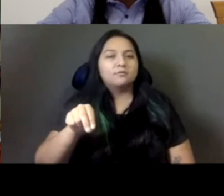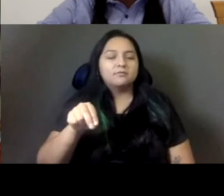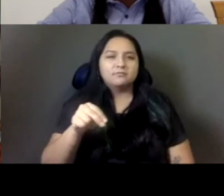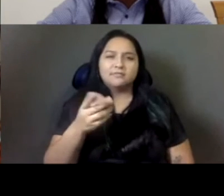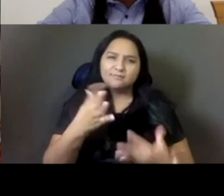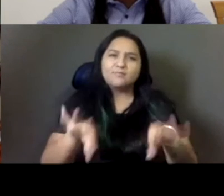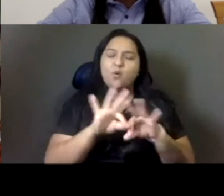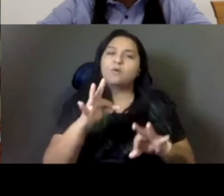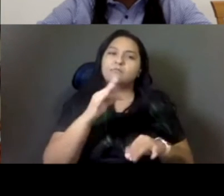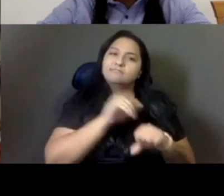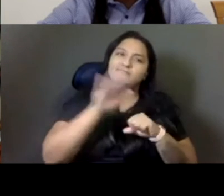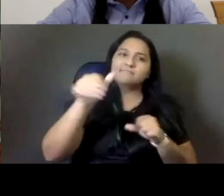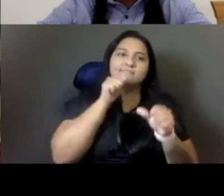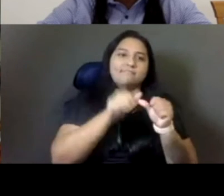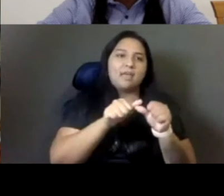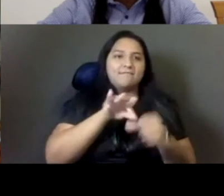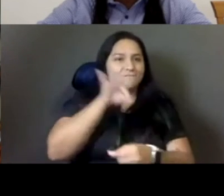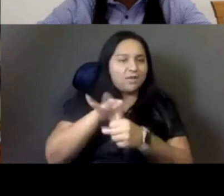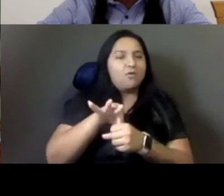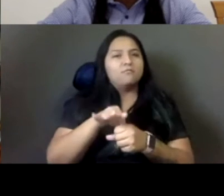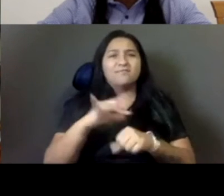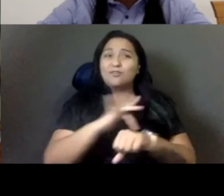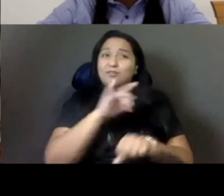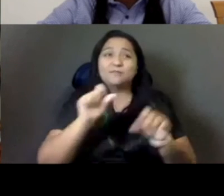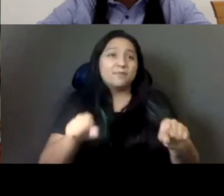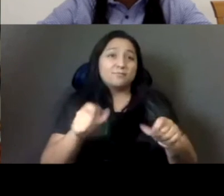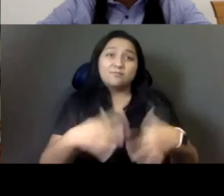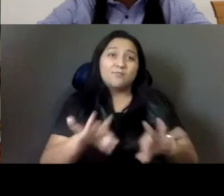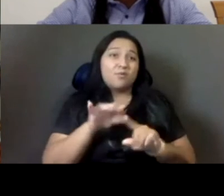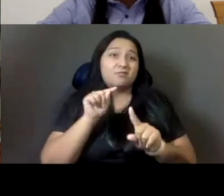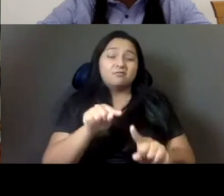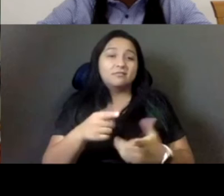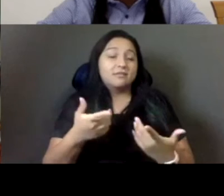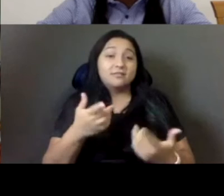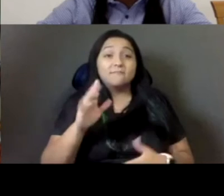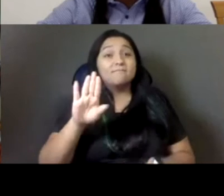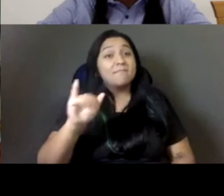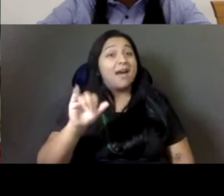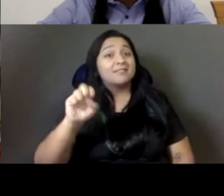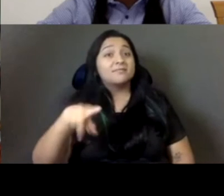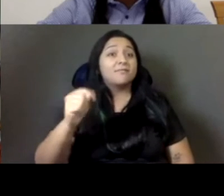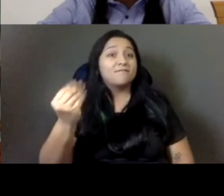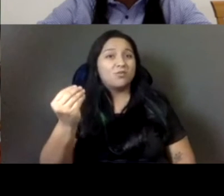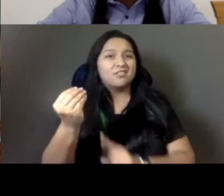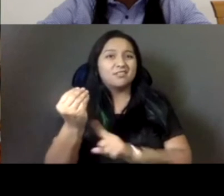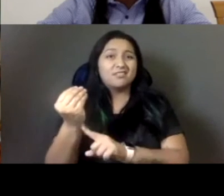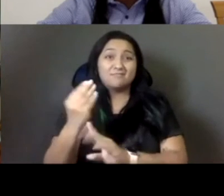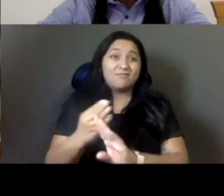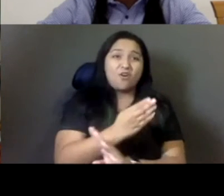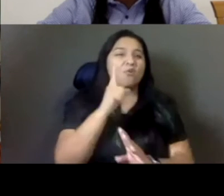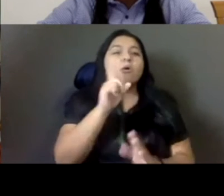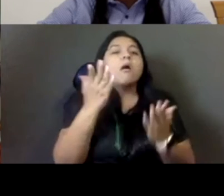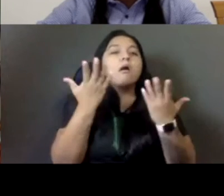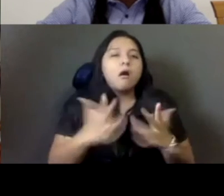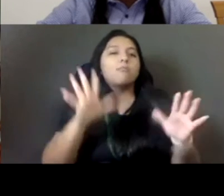because, um, I agree with the governor, I think it's going to be over by the 14th. Um, it'll be decided. And so, um, the sooner that we can do that, uh,